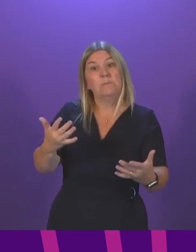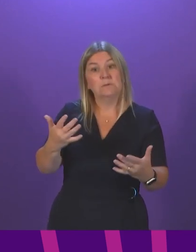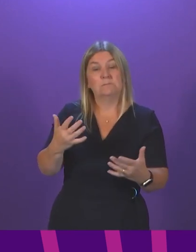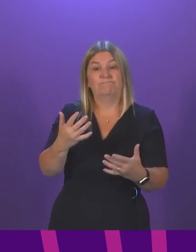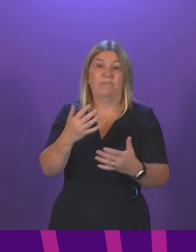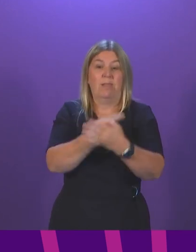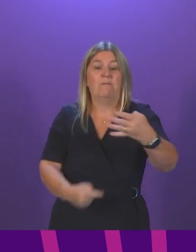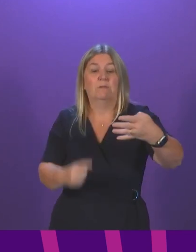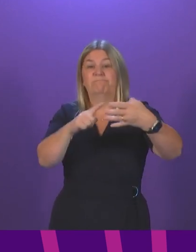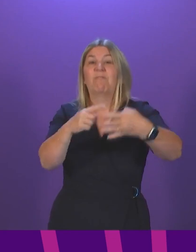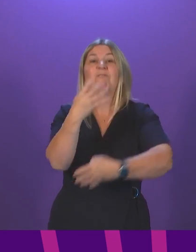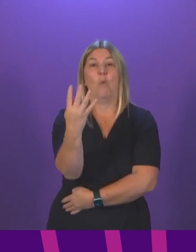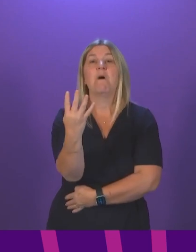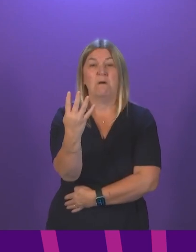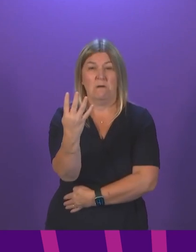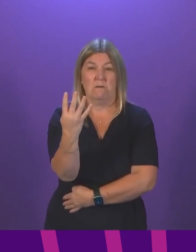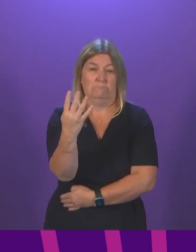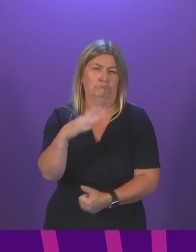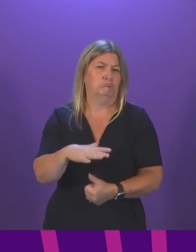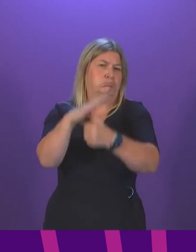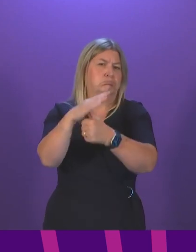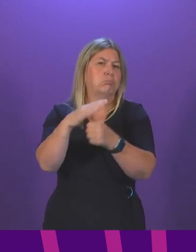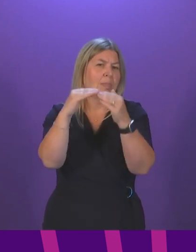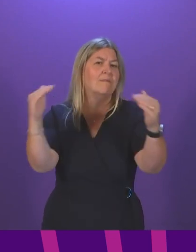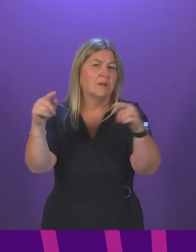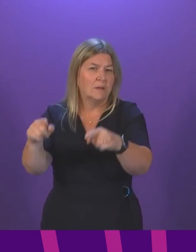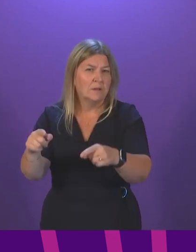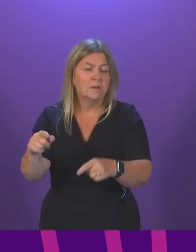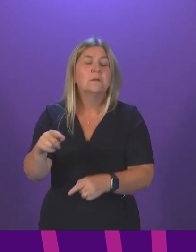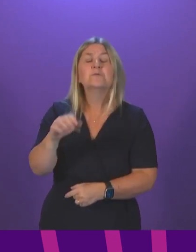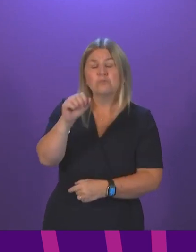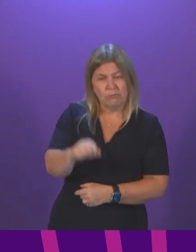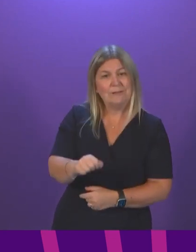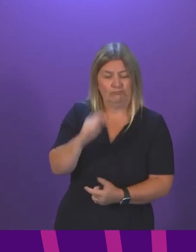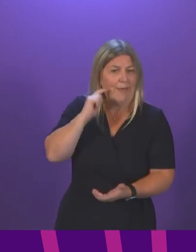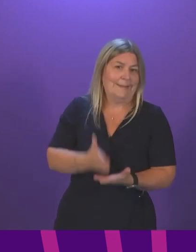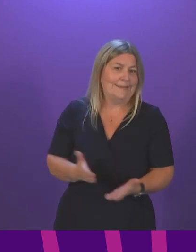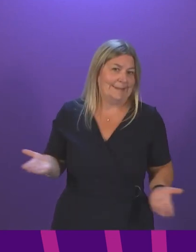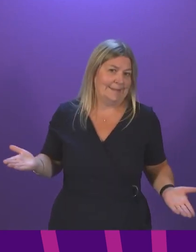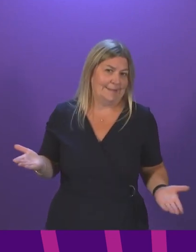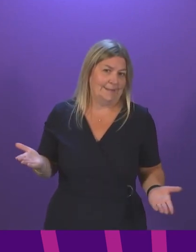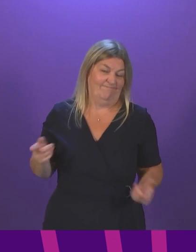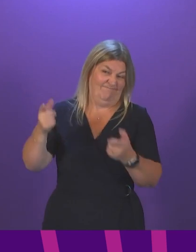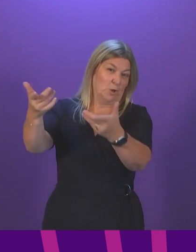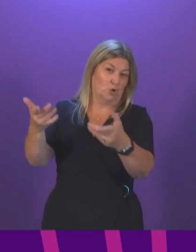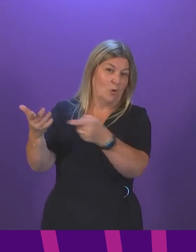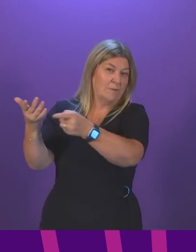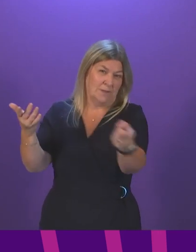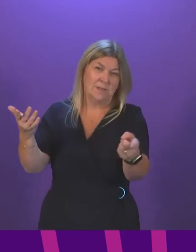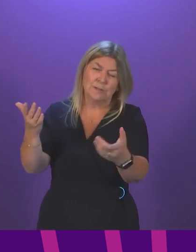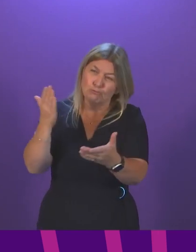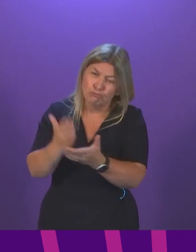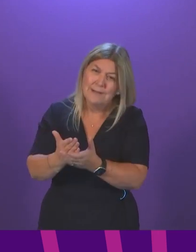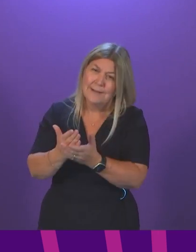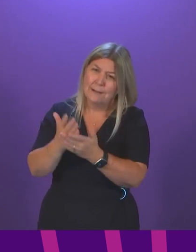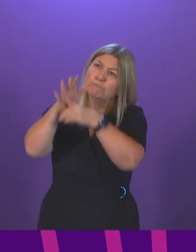highest level. So again, terminology here shouldn't be allowed to mask the reality. This is an ambulance service operating at its highest